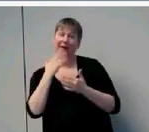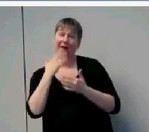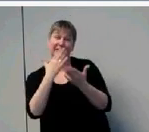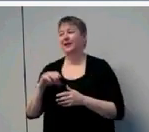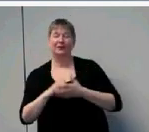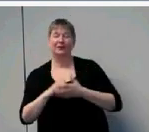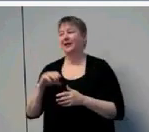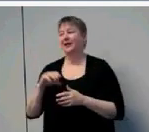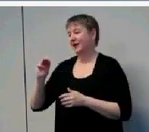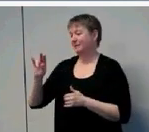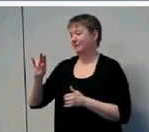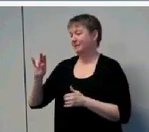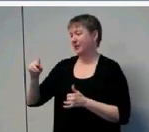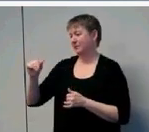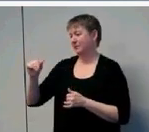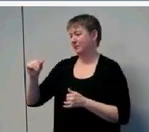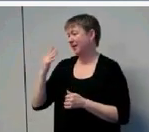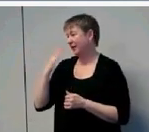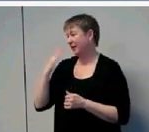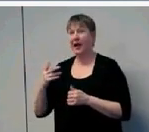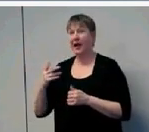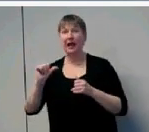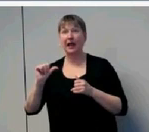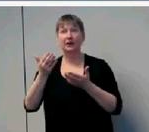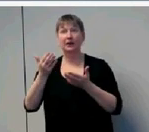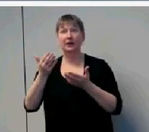So I'm not getting any questions just yet.